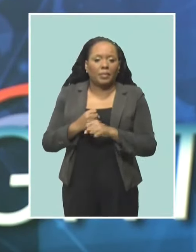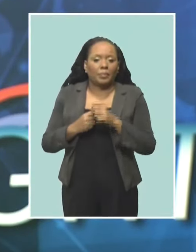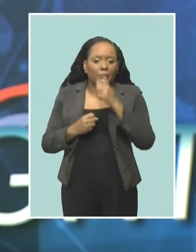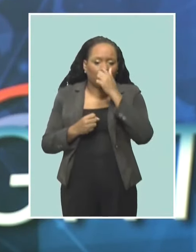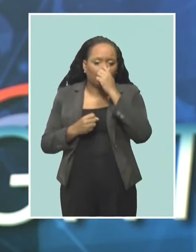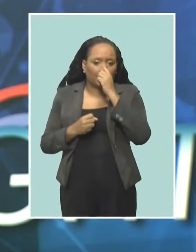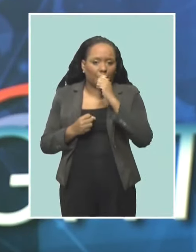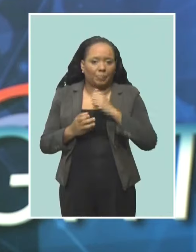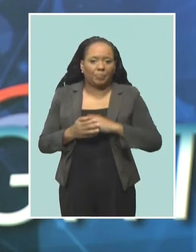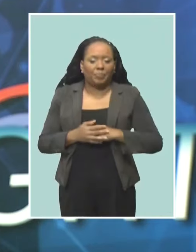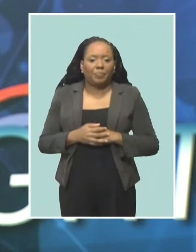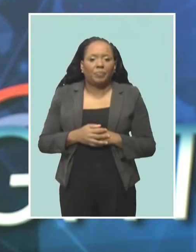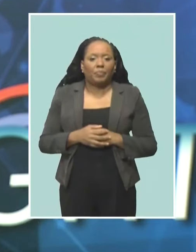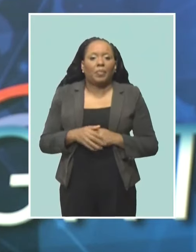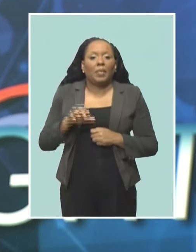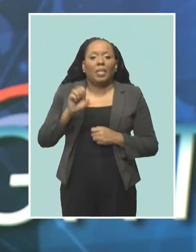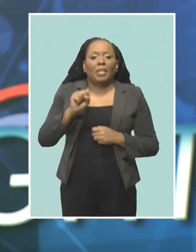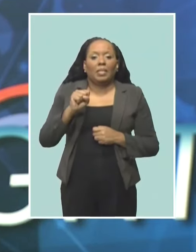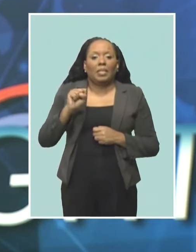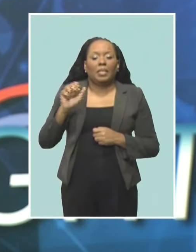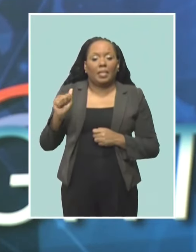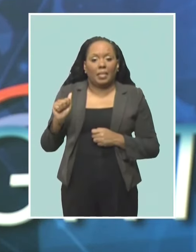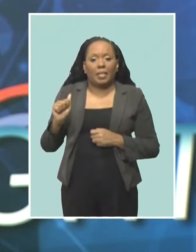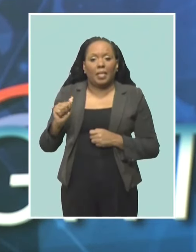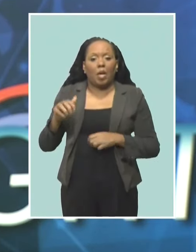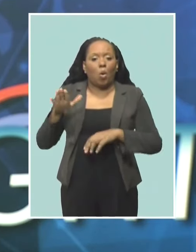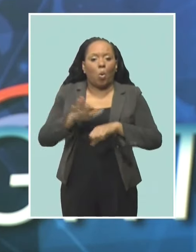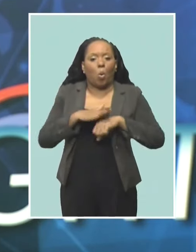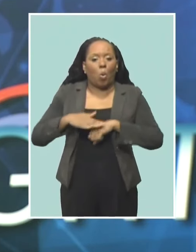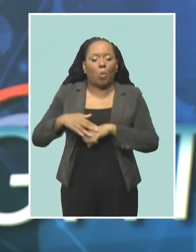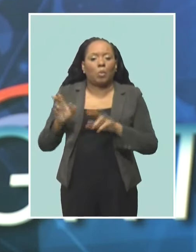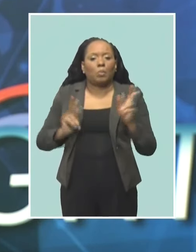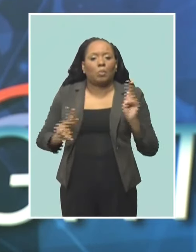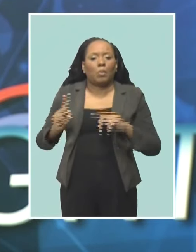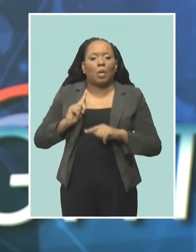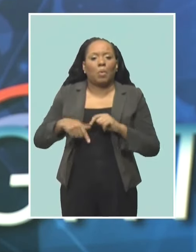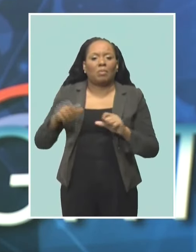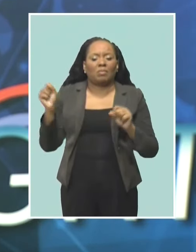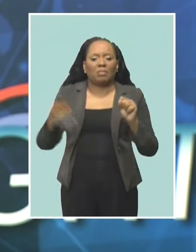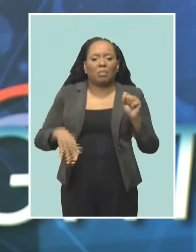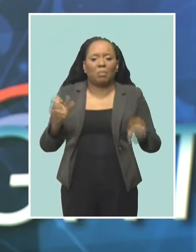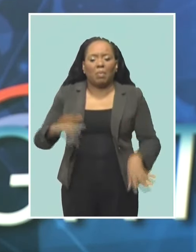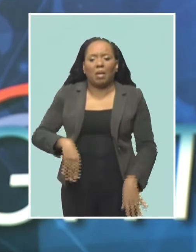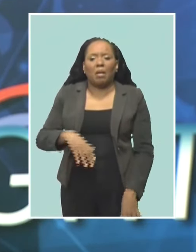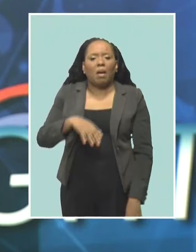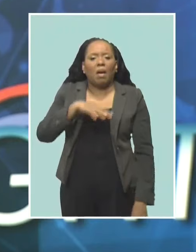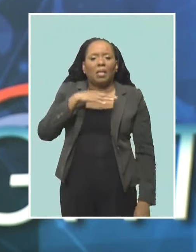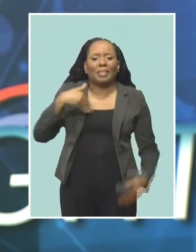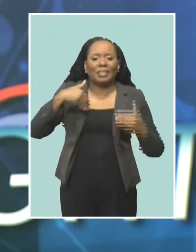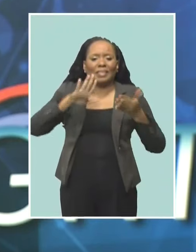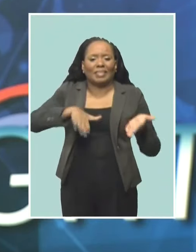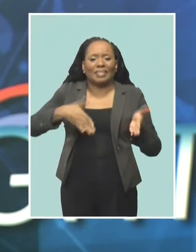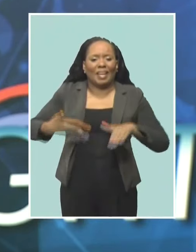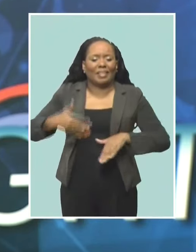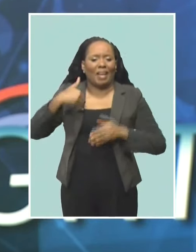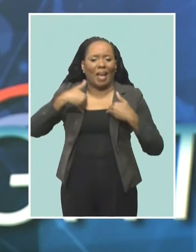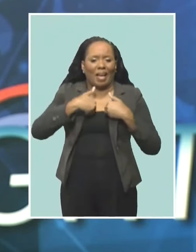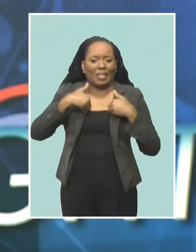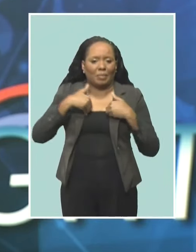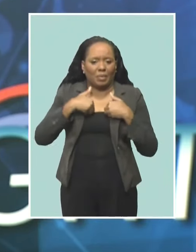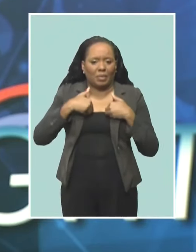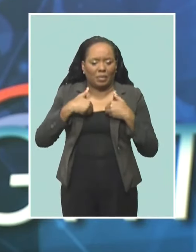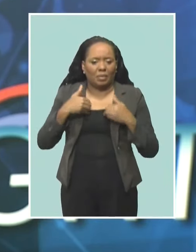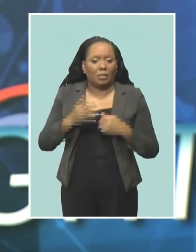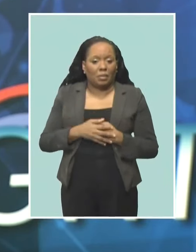individuals about disposing of animal carcasses in their garbage bins. Public Relations Officer Carl Padmore says